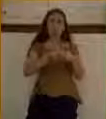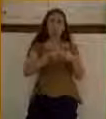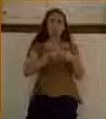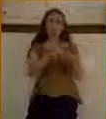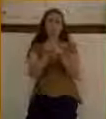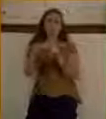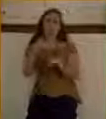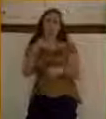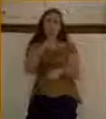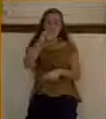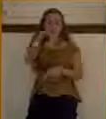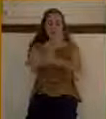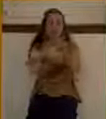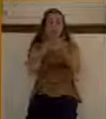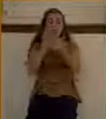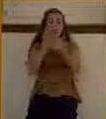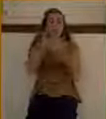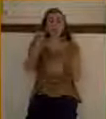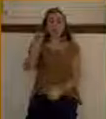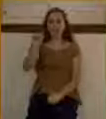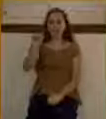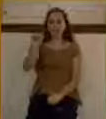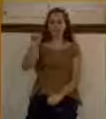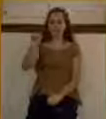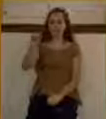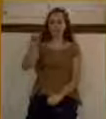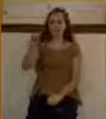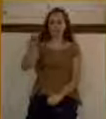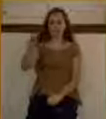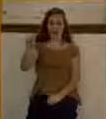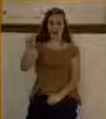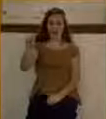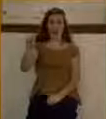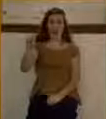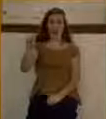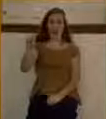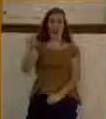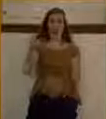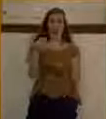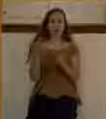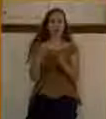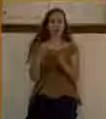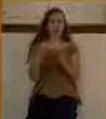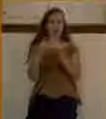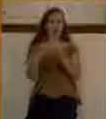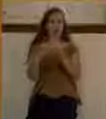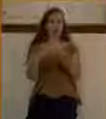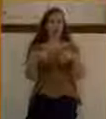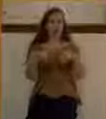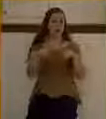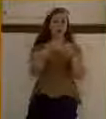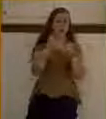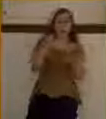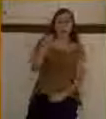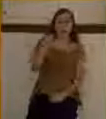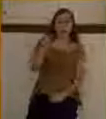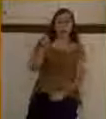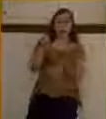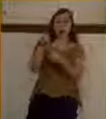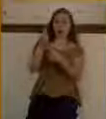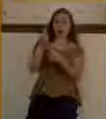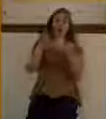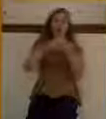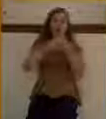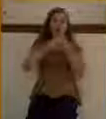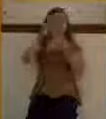son of Timaeus, which is really kind of redundant because the word bar, Timaeus, means son of Timaeus. But Mark